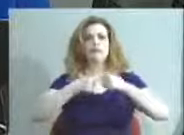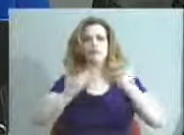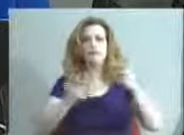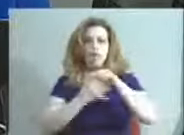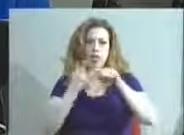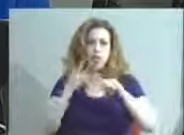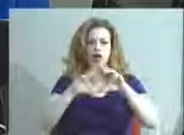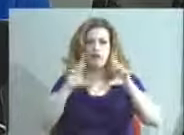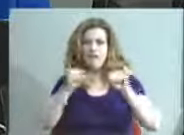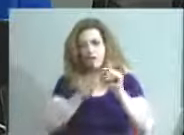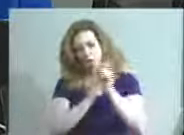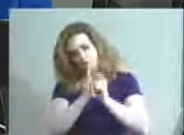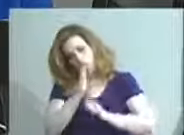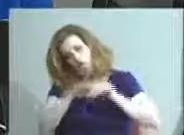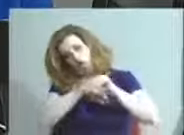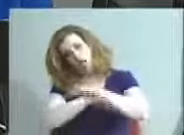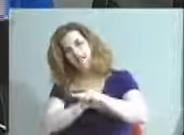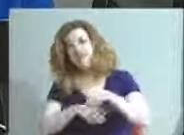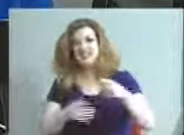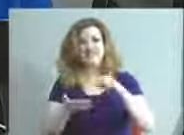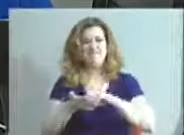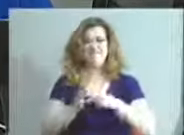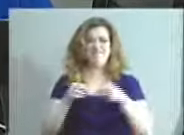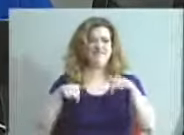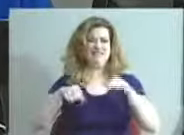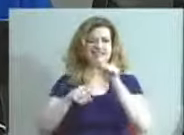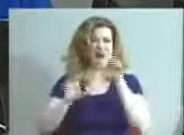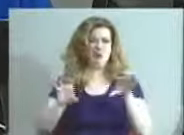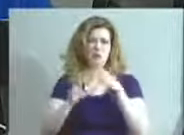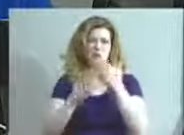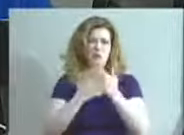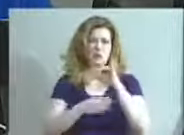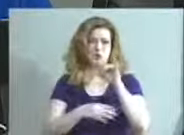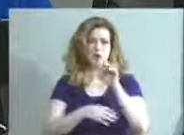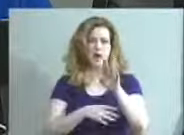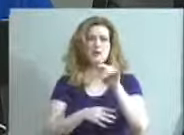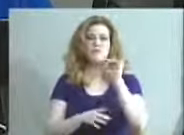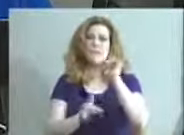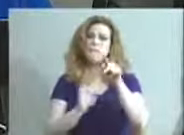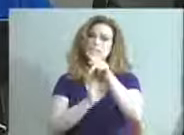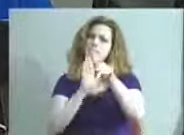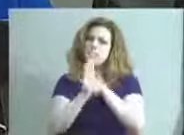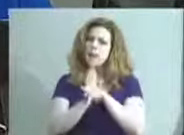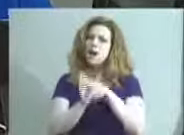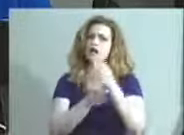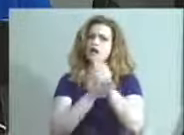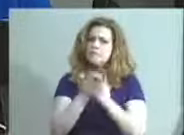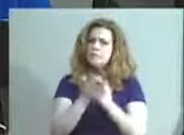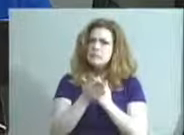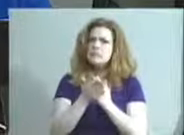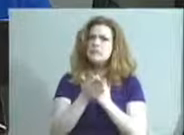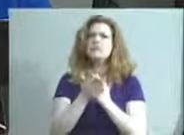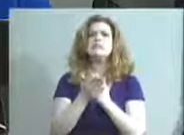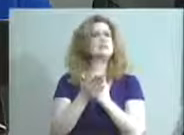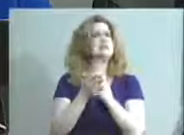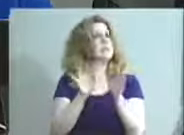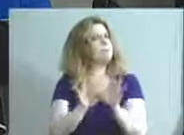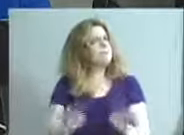really doing a great job. And so, I think that policy piece is so important.